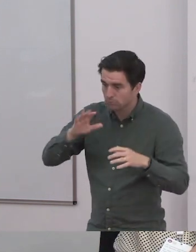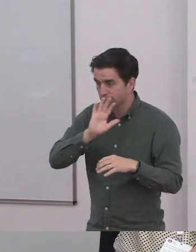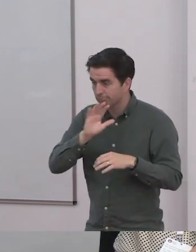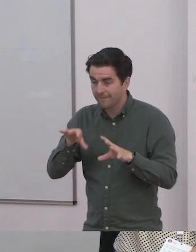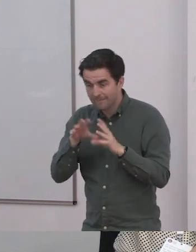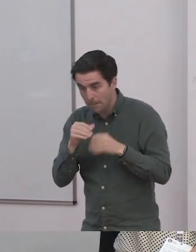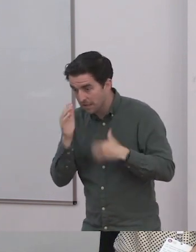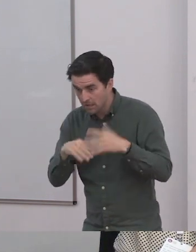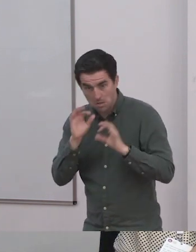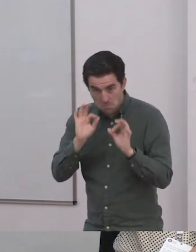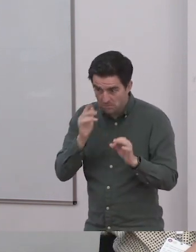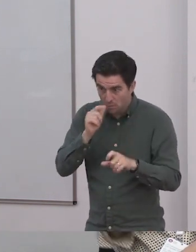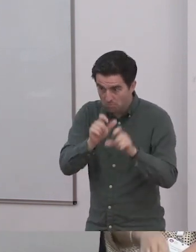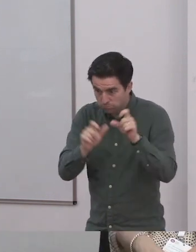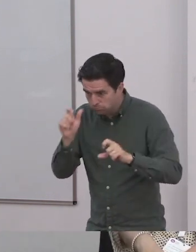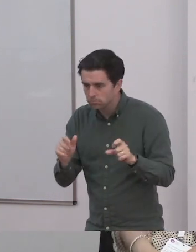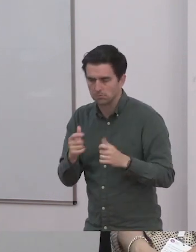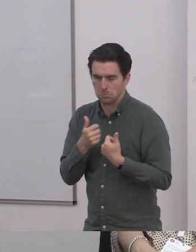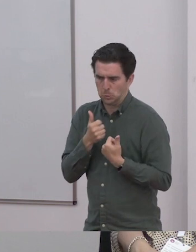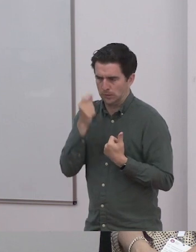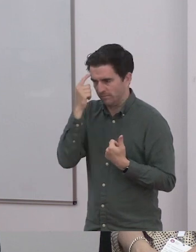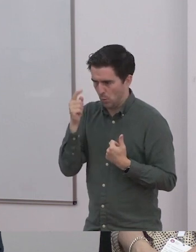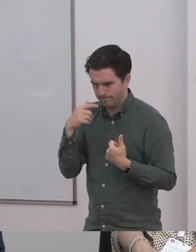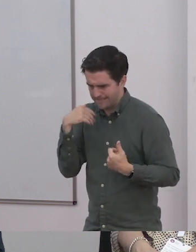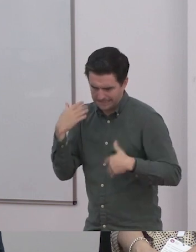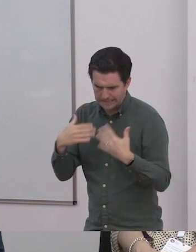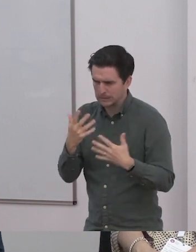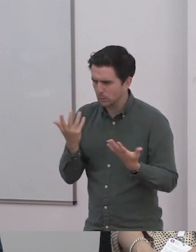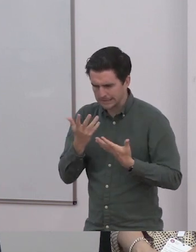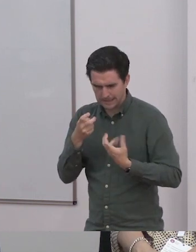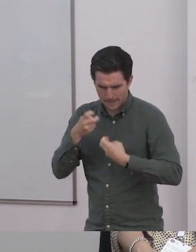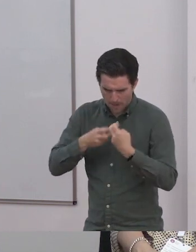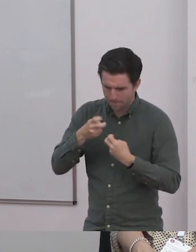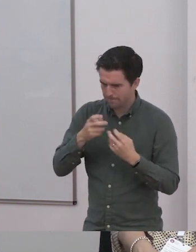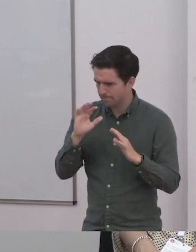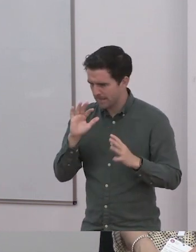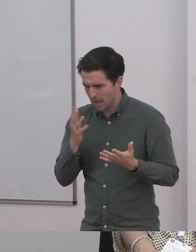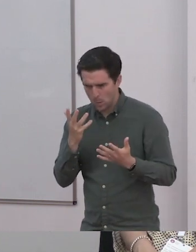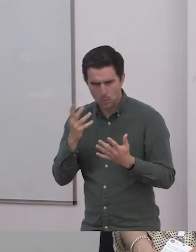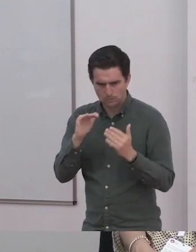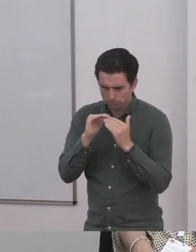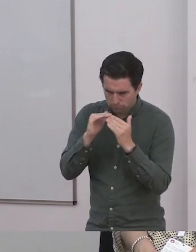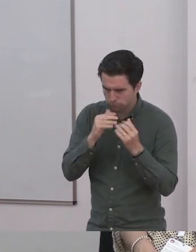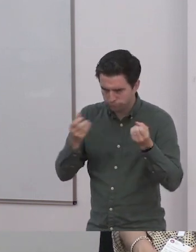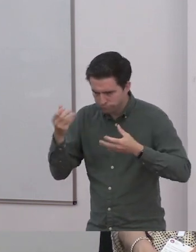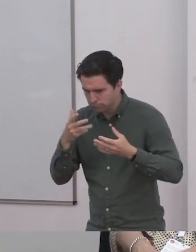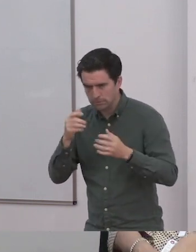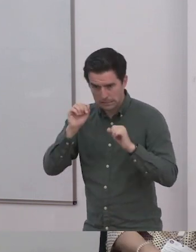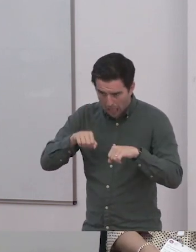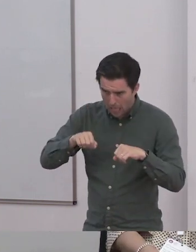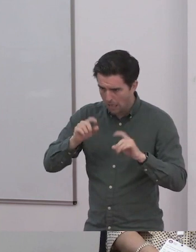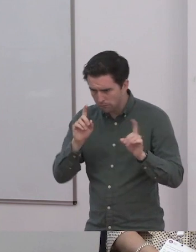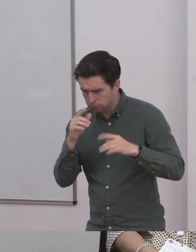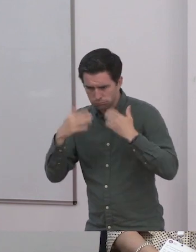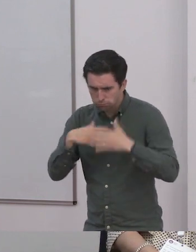everyone. And democratic schools do that. They try and get the students having a say in how the school is run. So when Red and siblings were